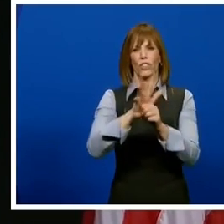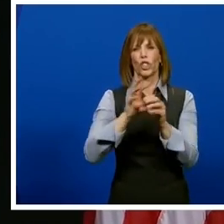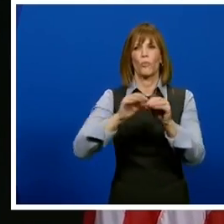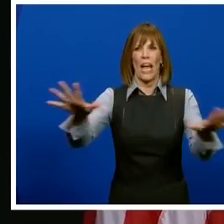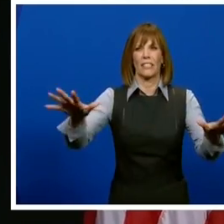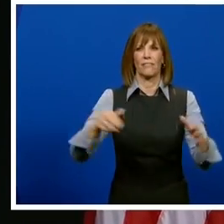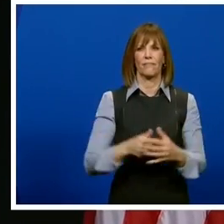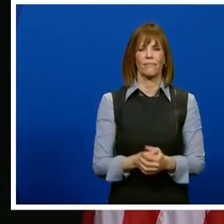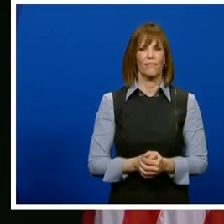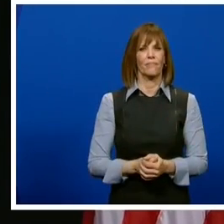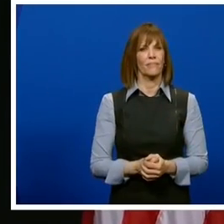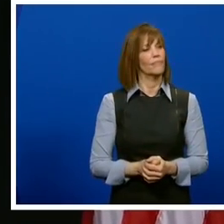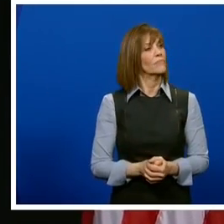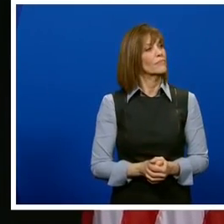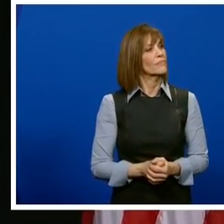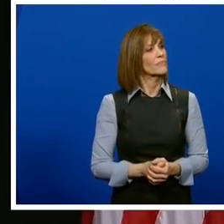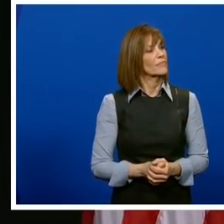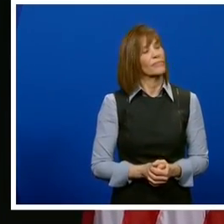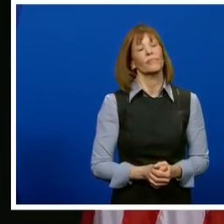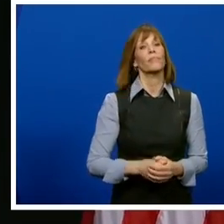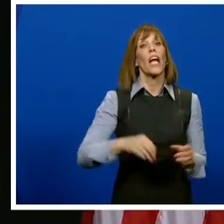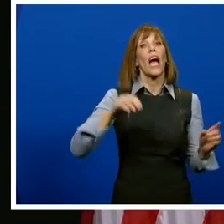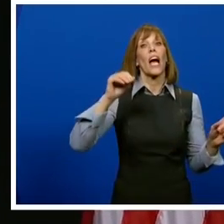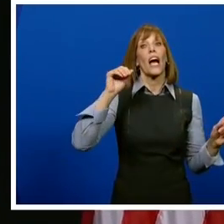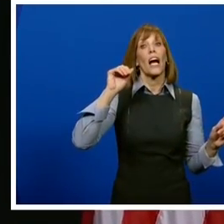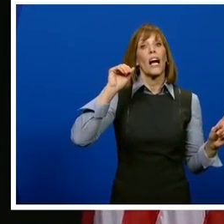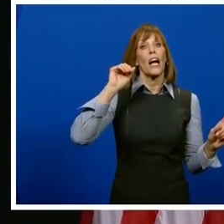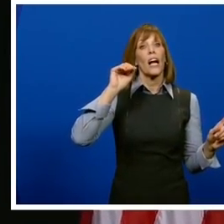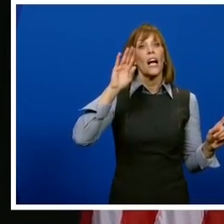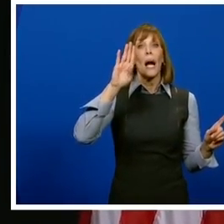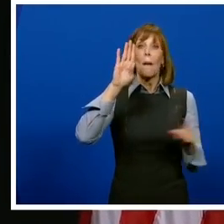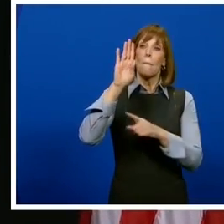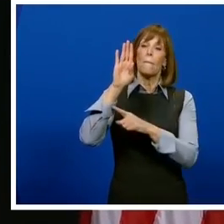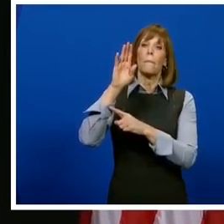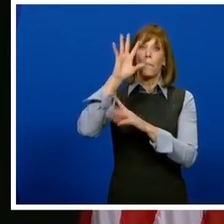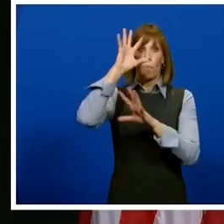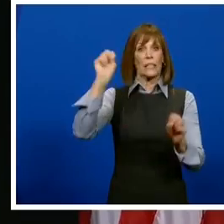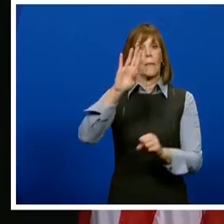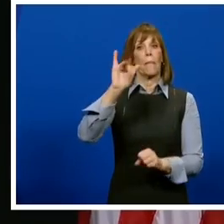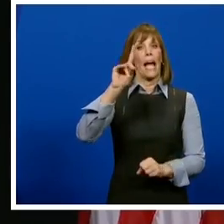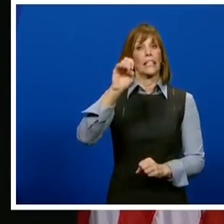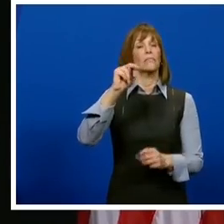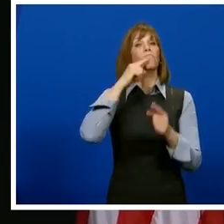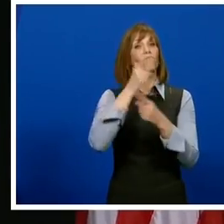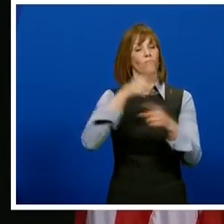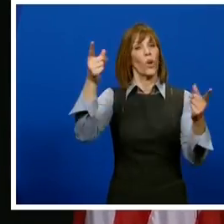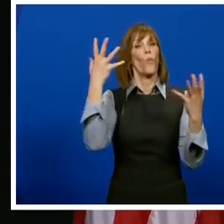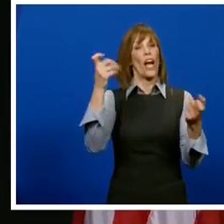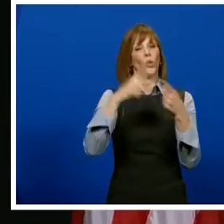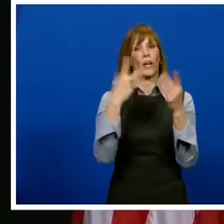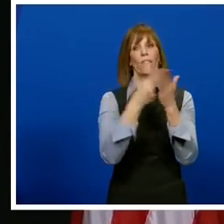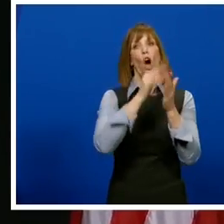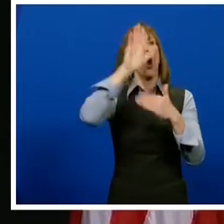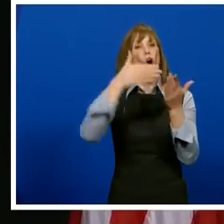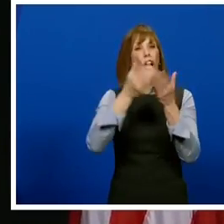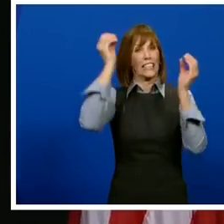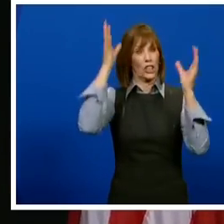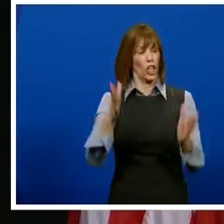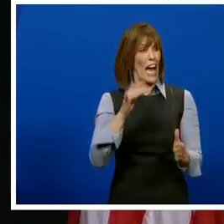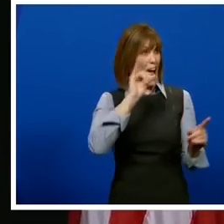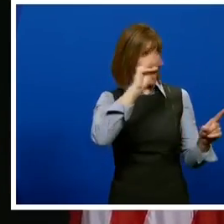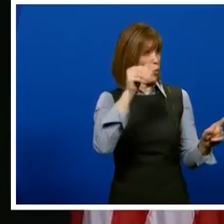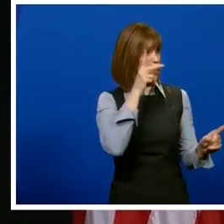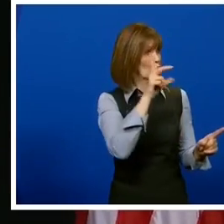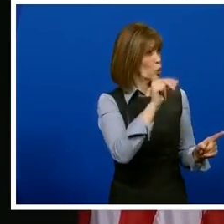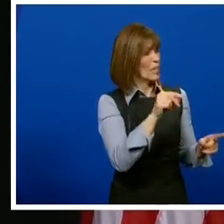President Biden has urged all states to vaccinate teachers, all teachers by the end of the month. Is Iowa on pace to meet that goal? Well,